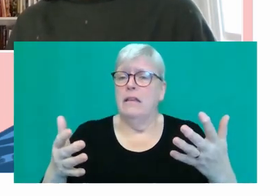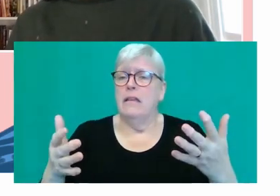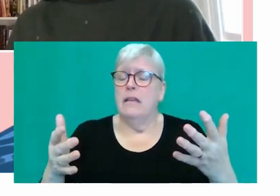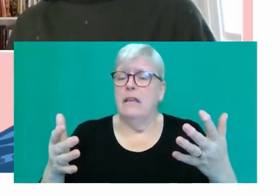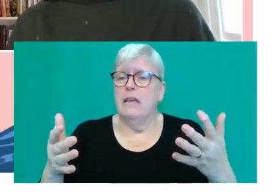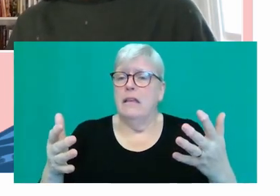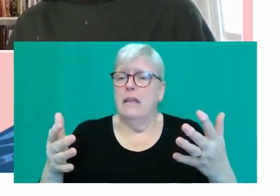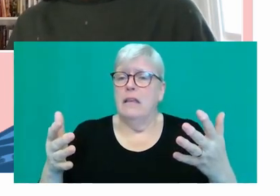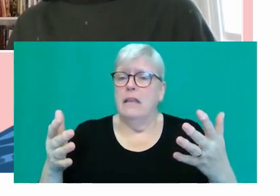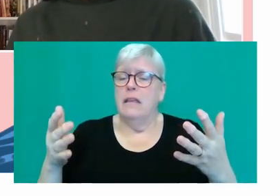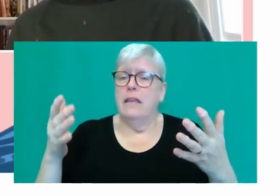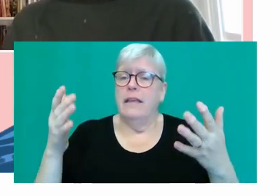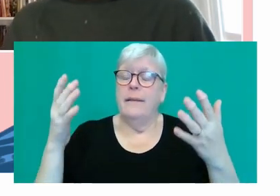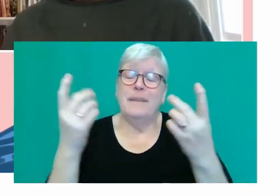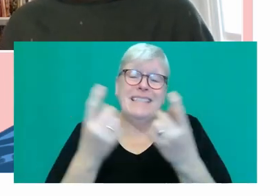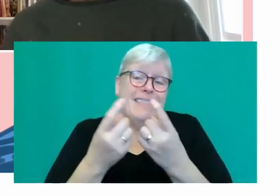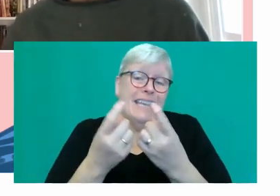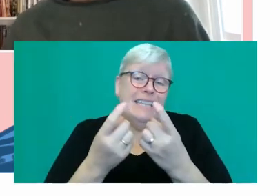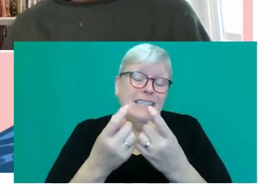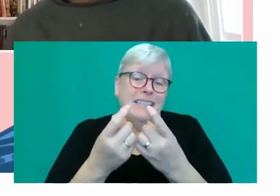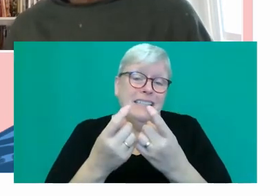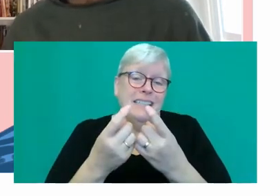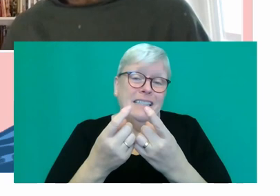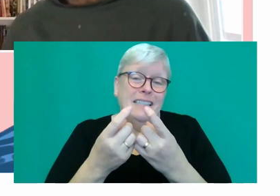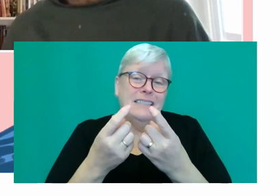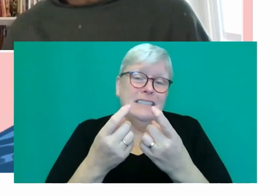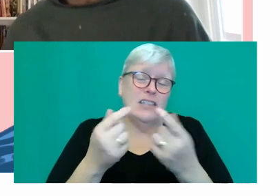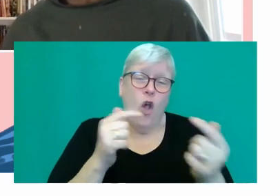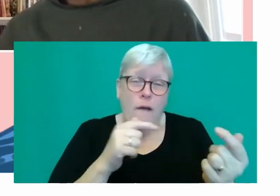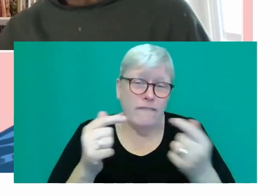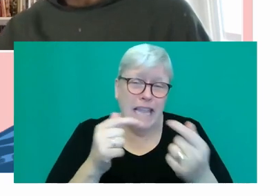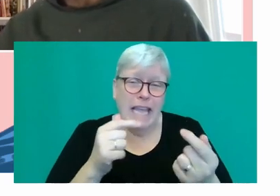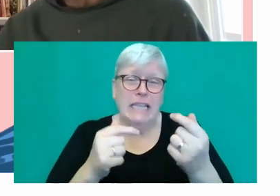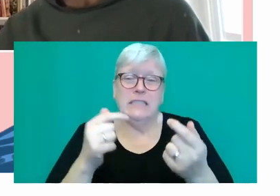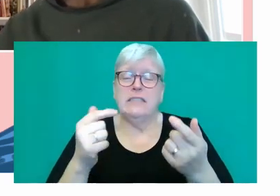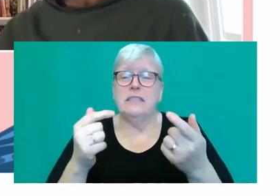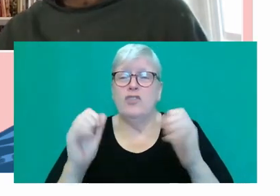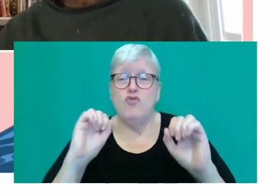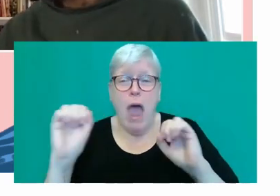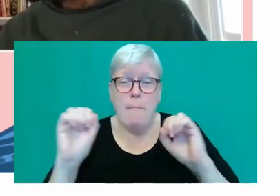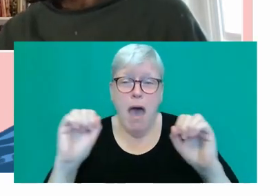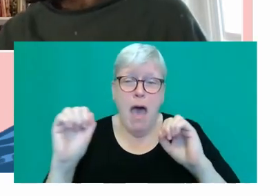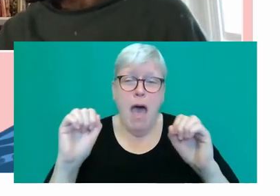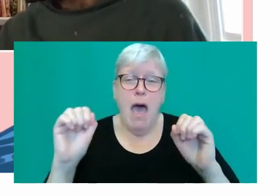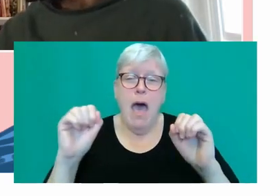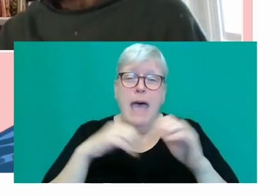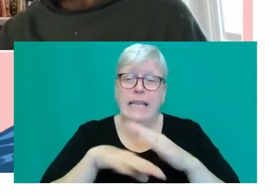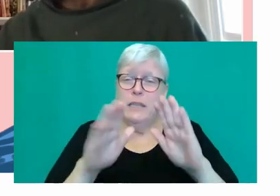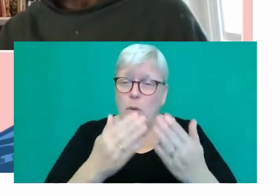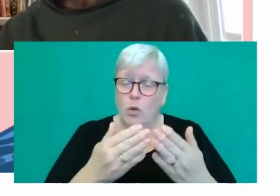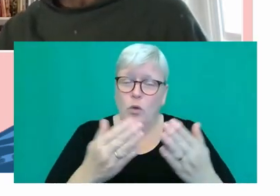it's the thing that drives the conflict and the drama in the book, whether that's within families, or